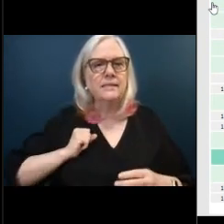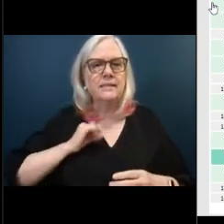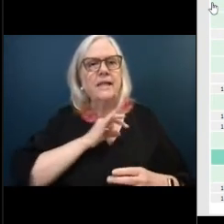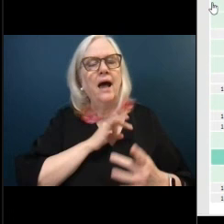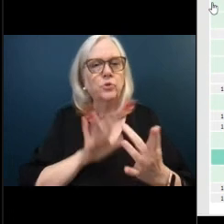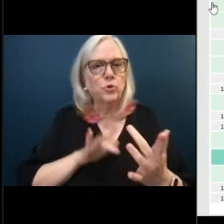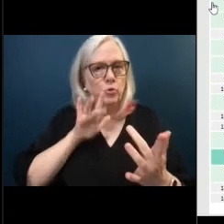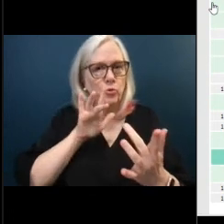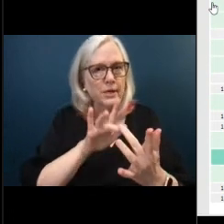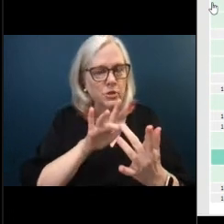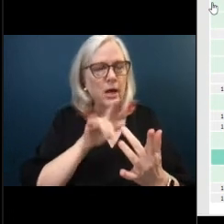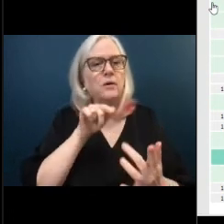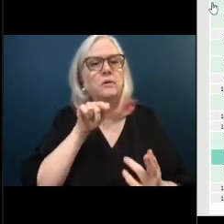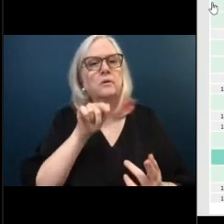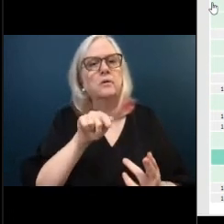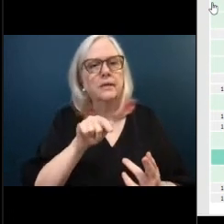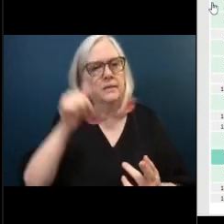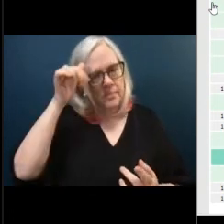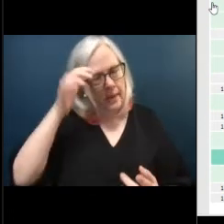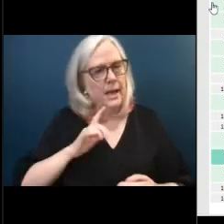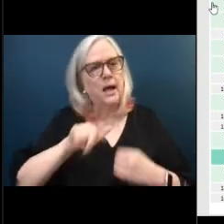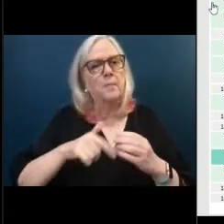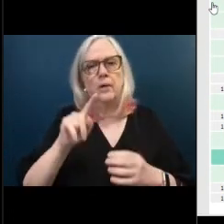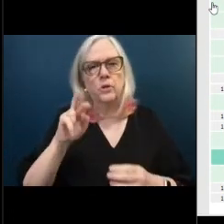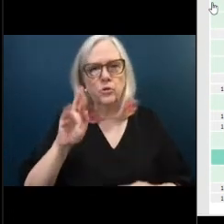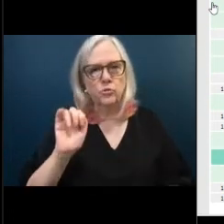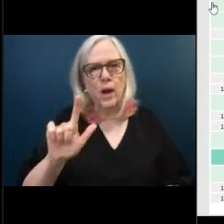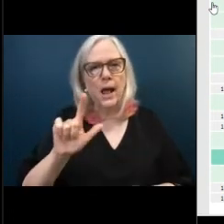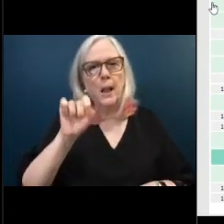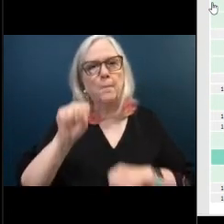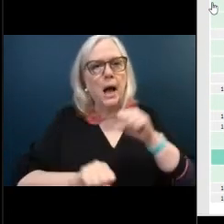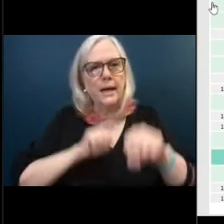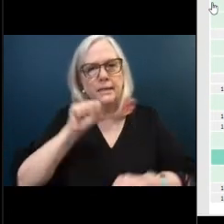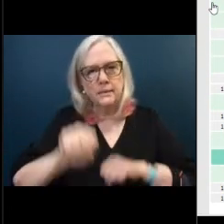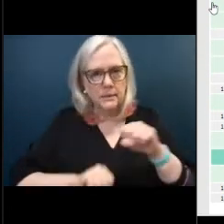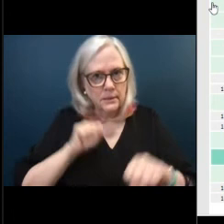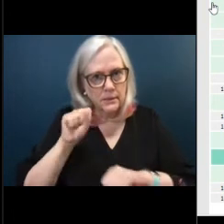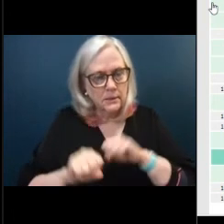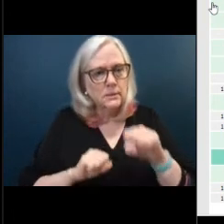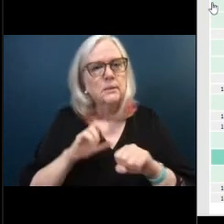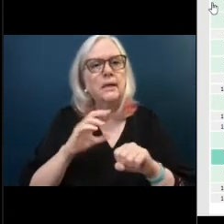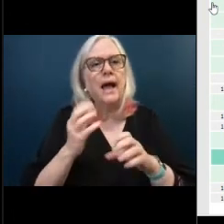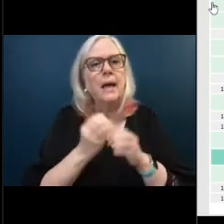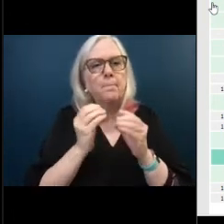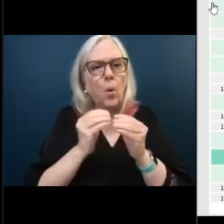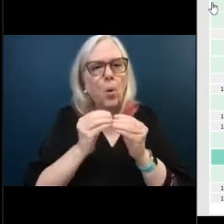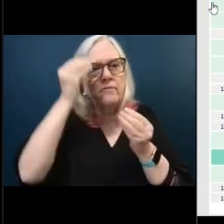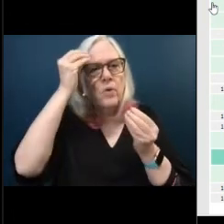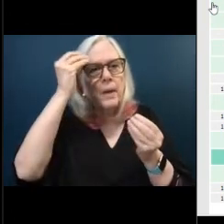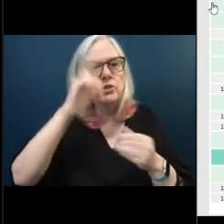gentleman about the trail bikes um and then get some more information about the baseball diamond too yep